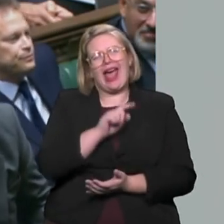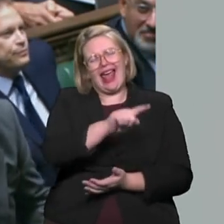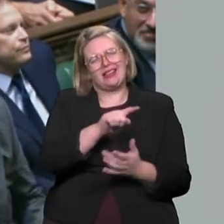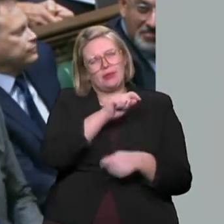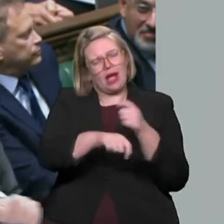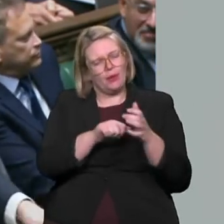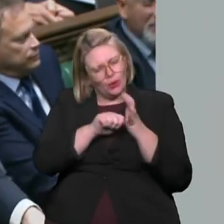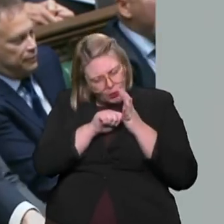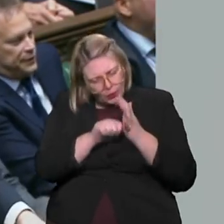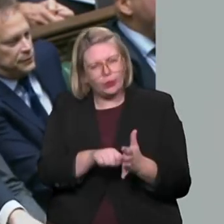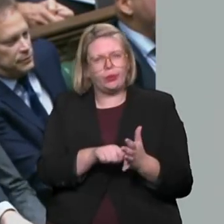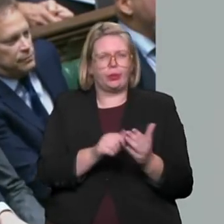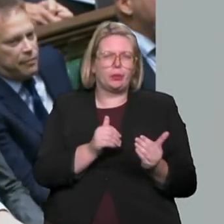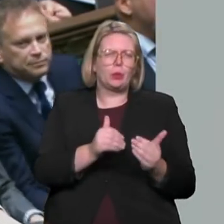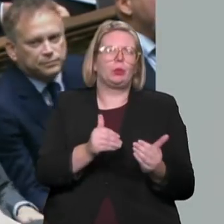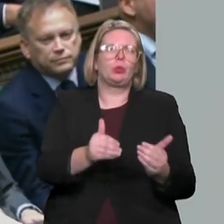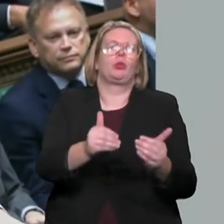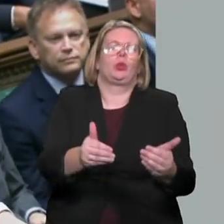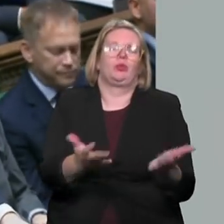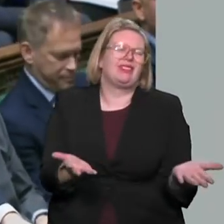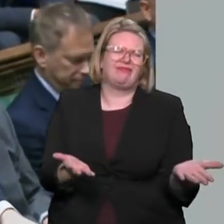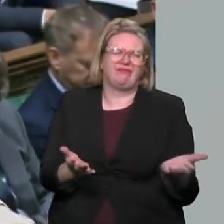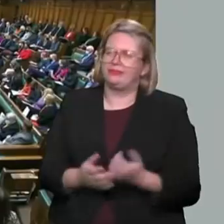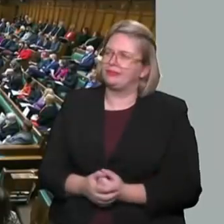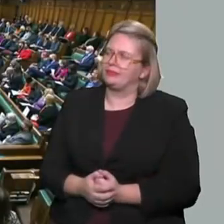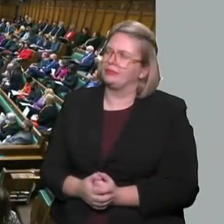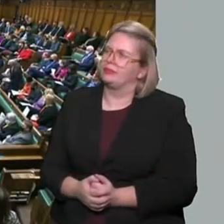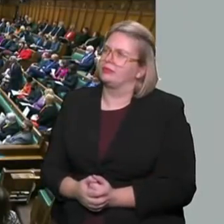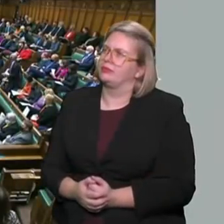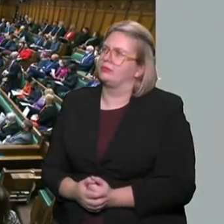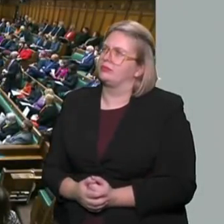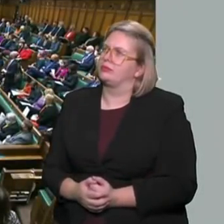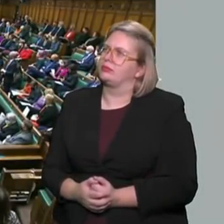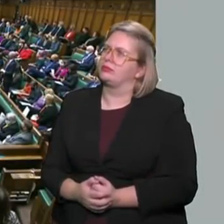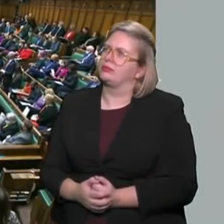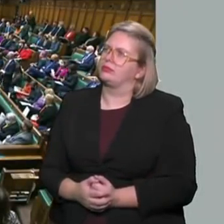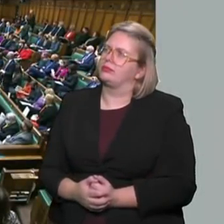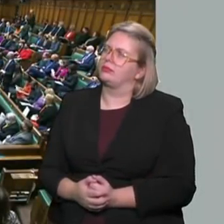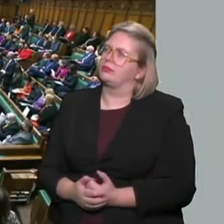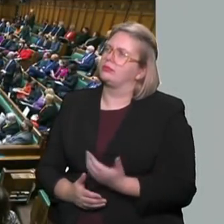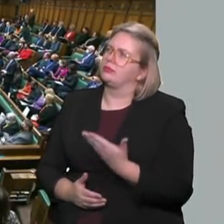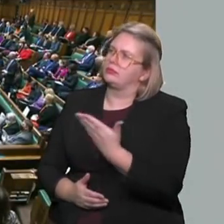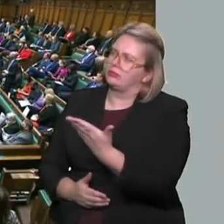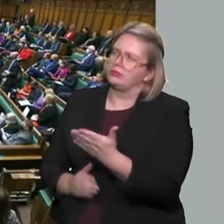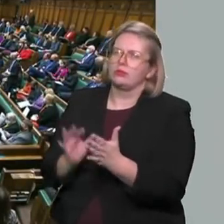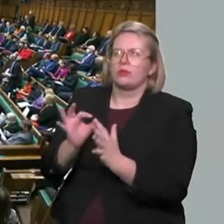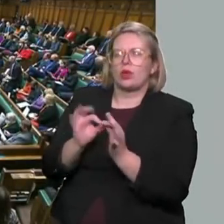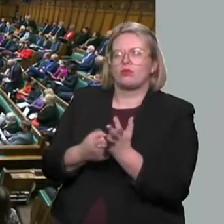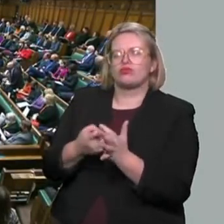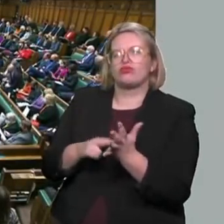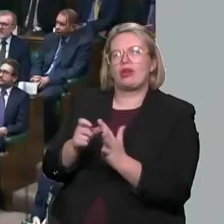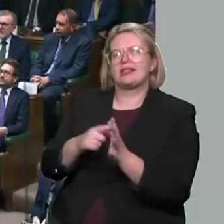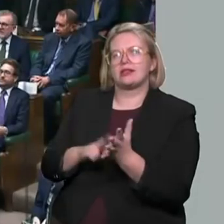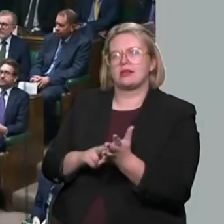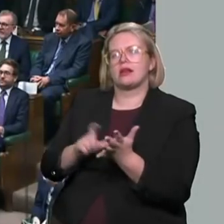the whole of the UK, to move forward to net-zero. Brendan Clark Smith. Clark Thank you. Delivering new